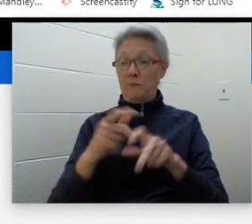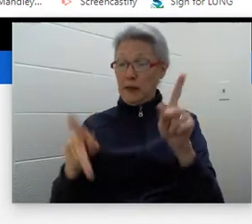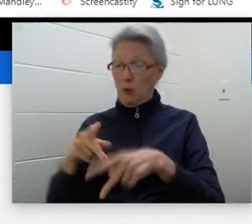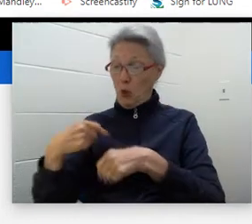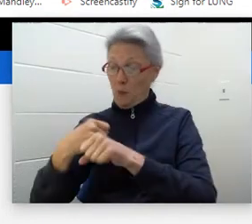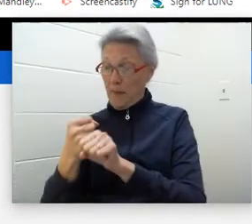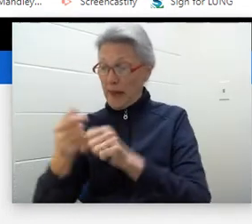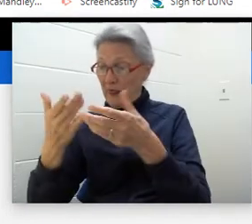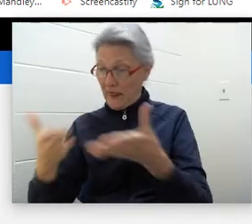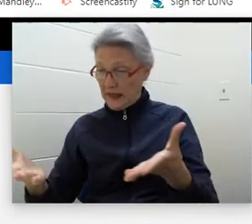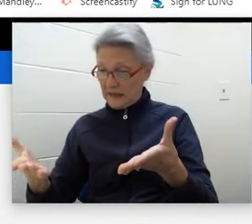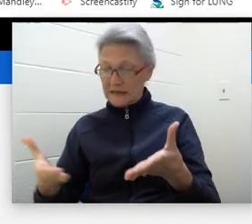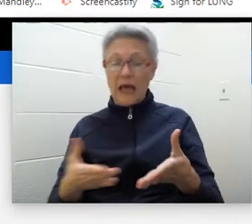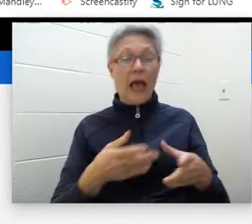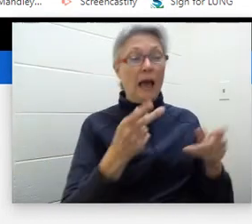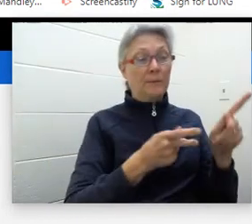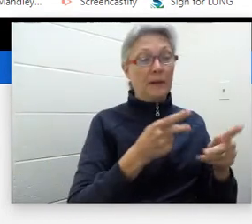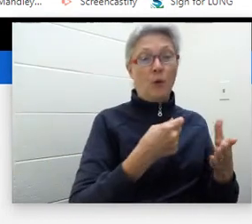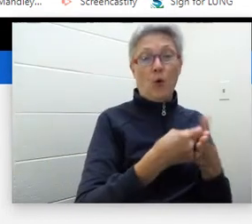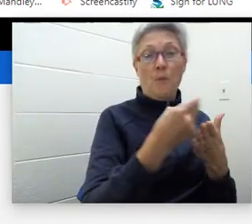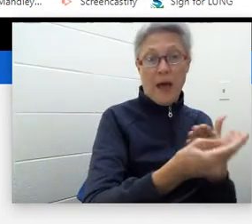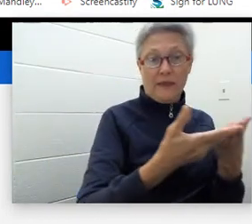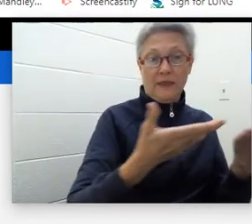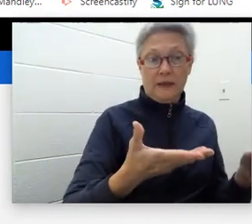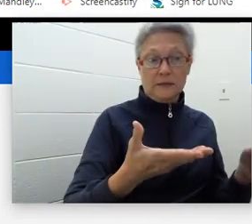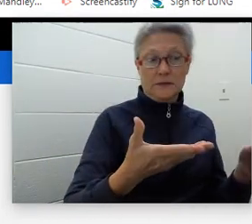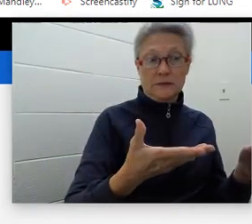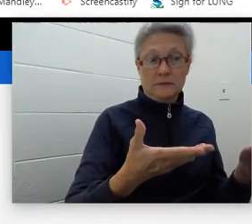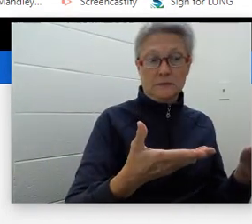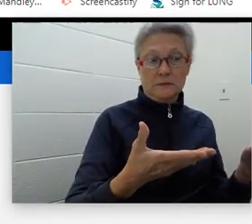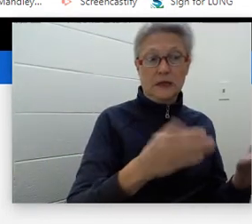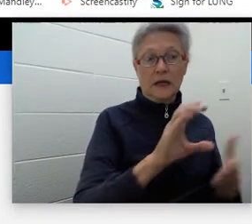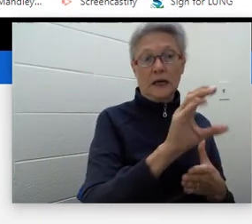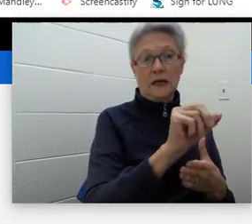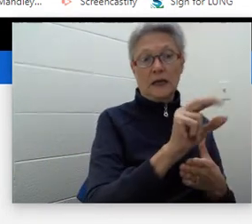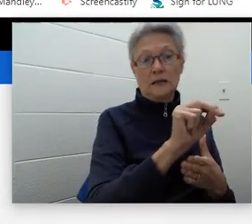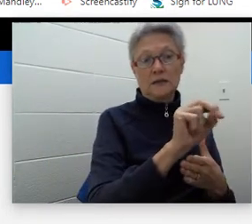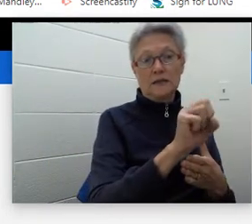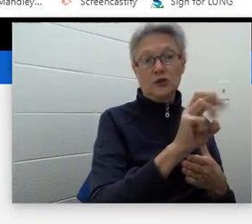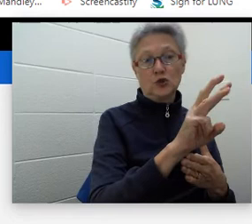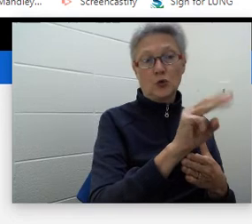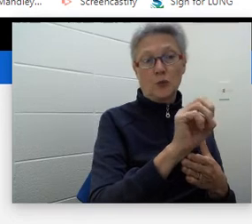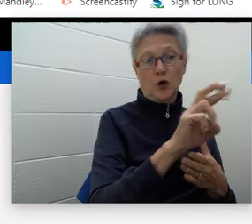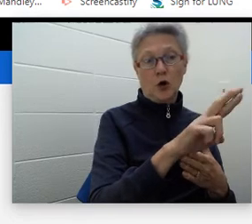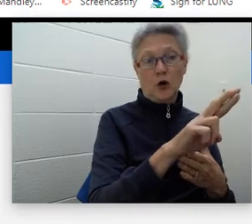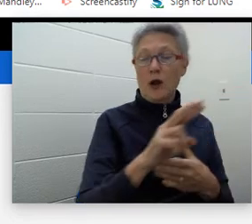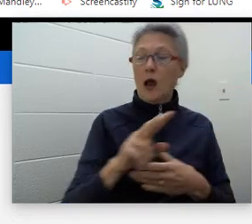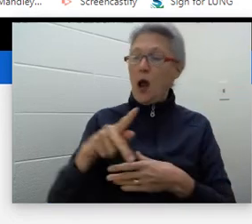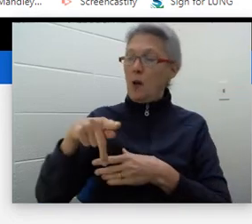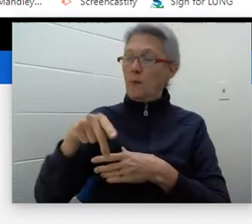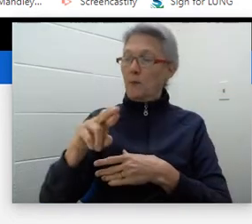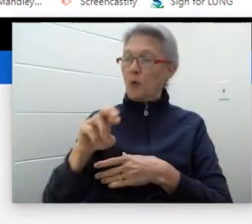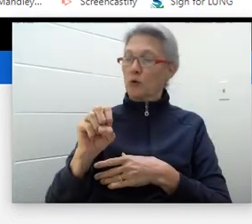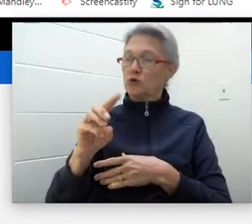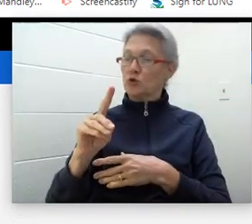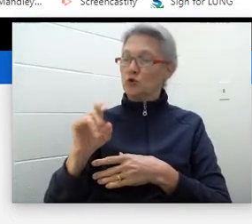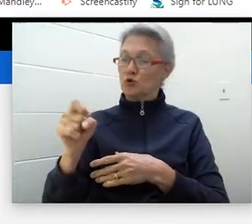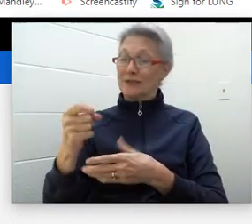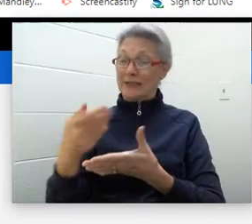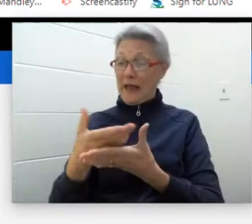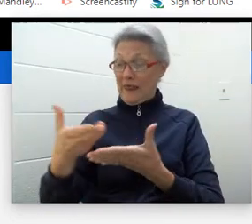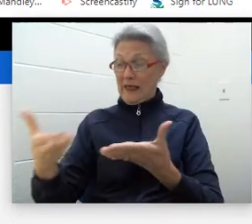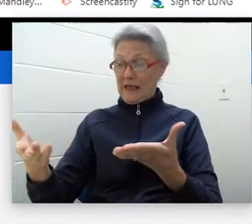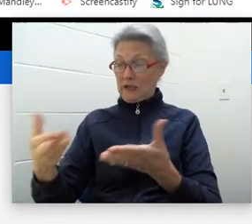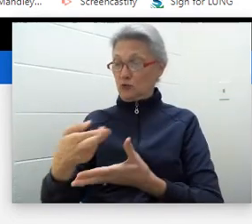make things and consumers who buy things, okay? And so, producers take individual raw materials